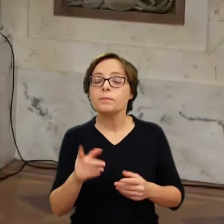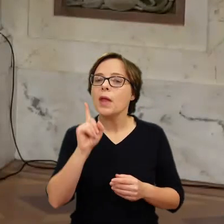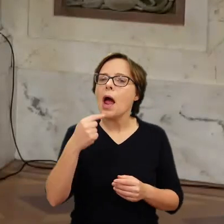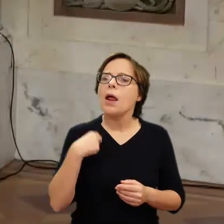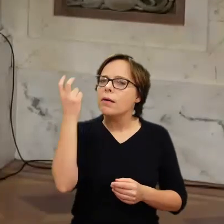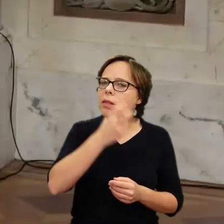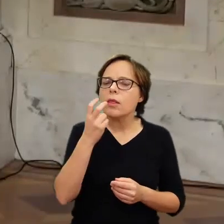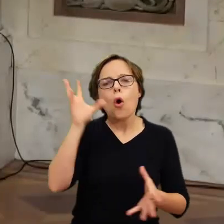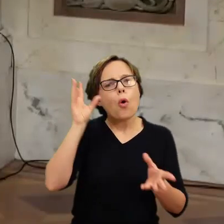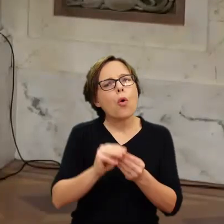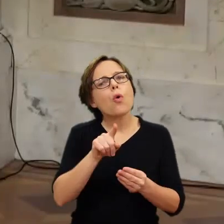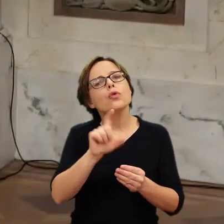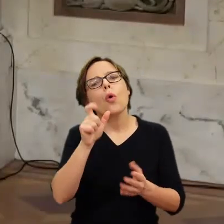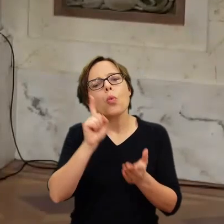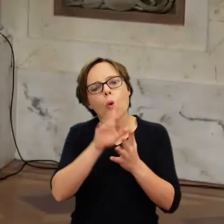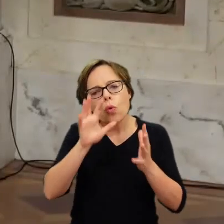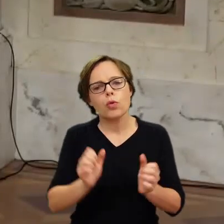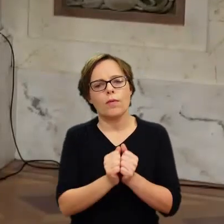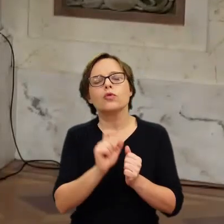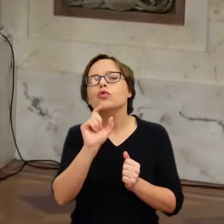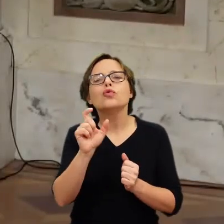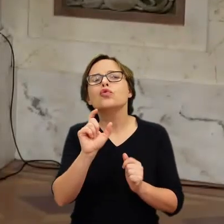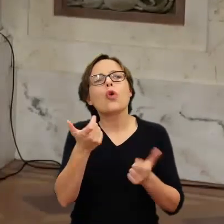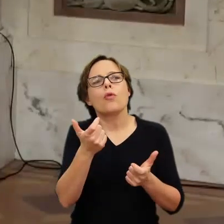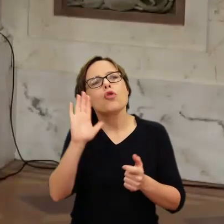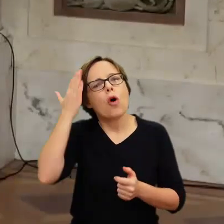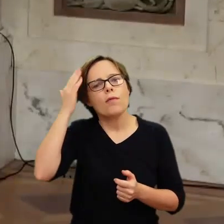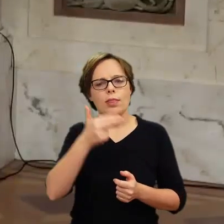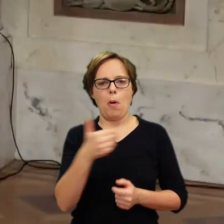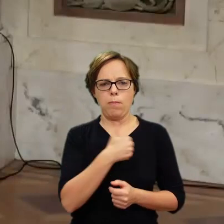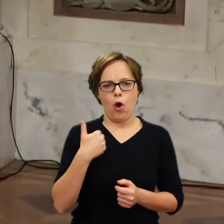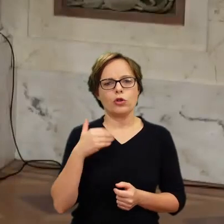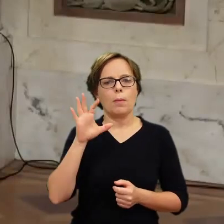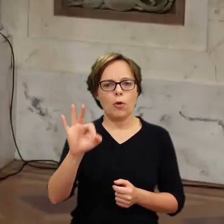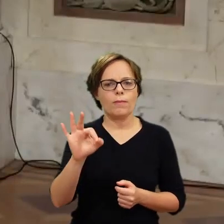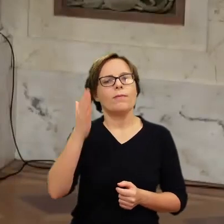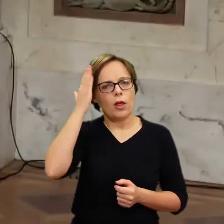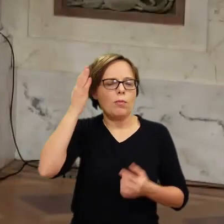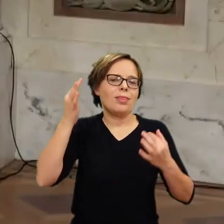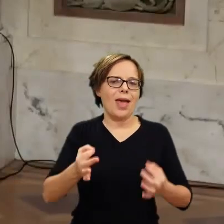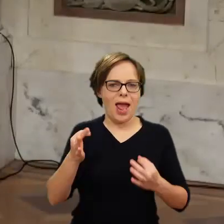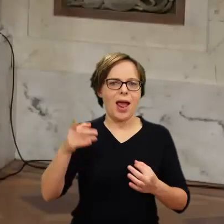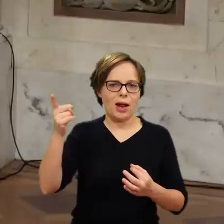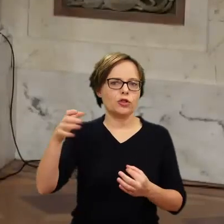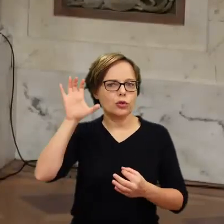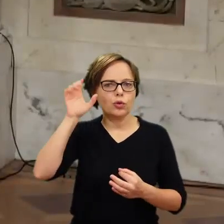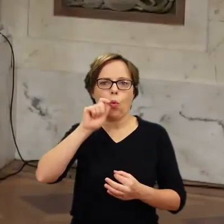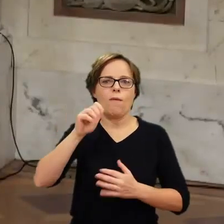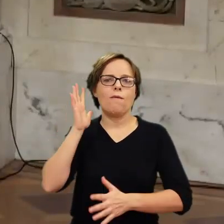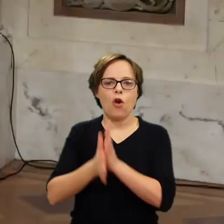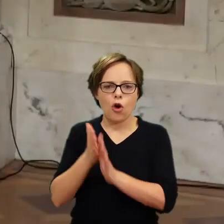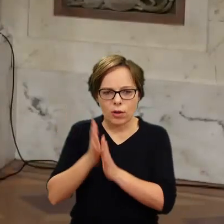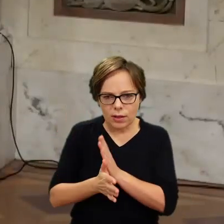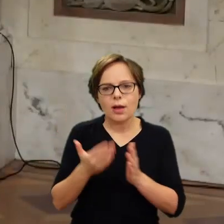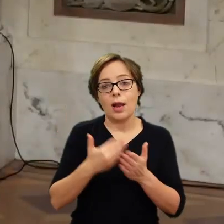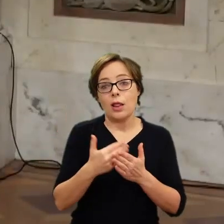What have you found out about, what have you learned about Poland? Because, you know, now is war in Ukraine, so I'm learning a